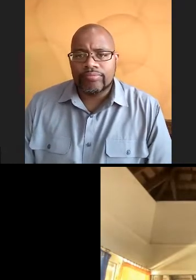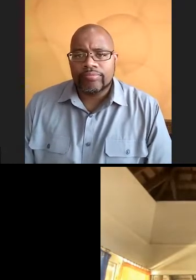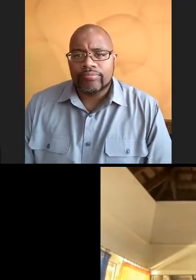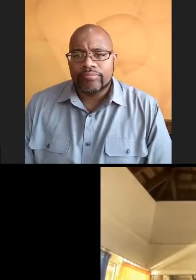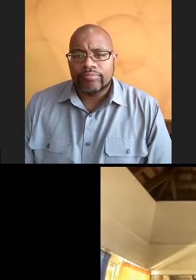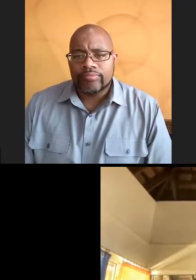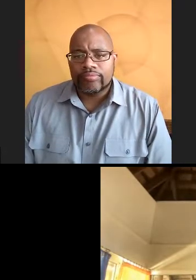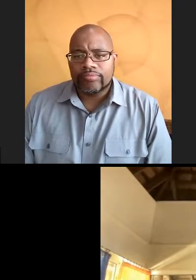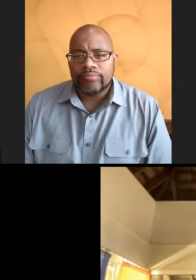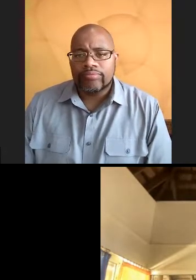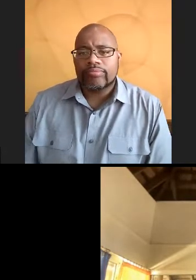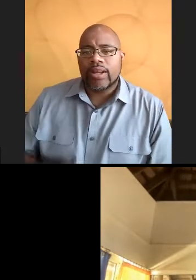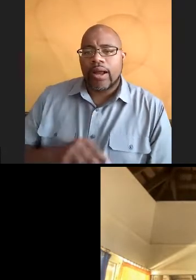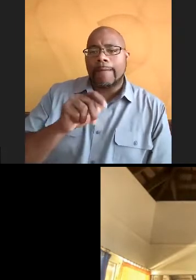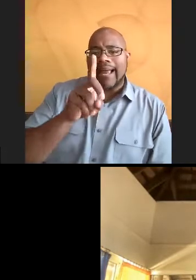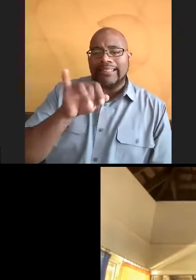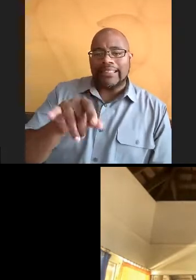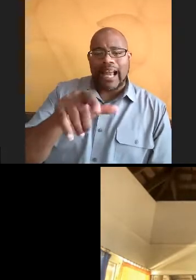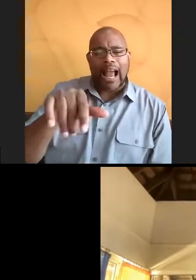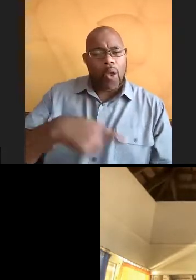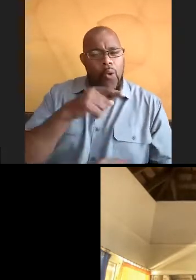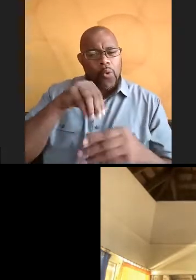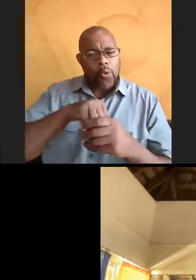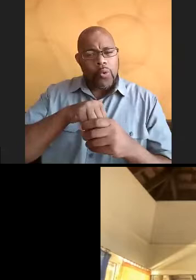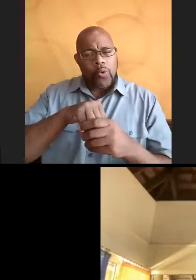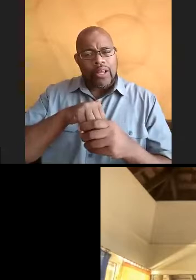And so Maddie, how long have you been in Maria?